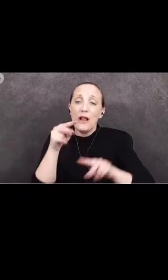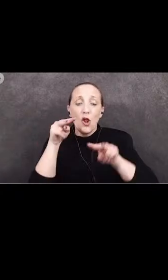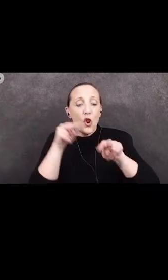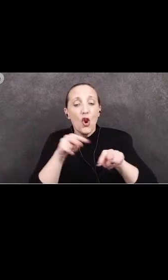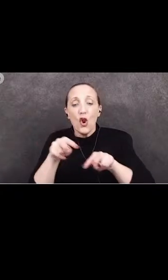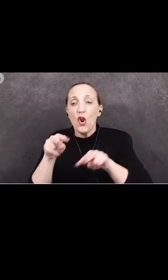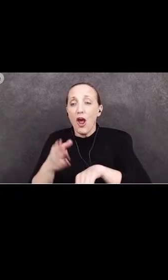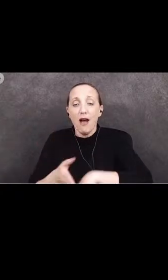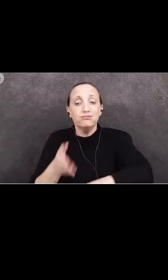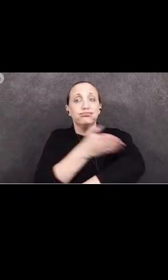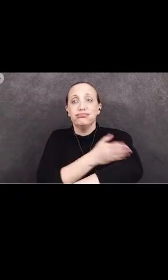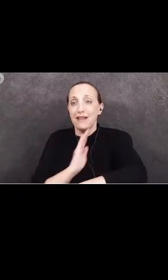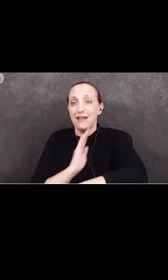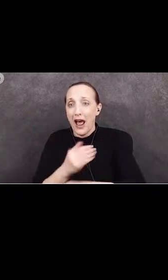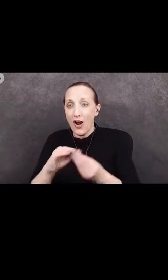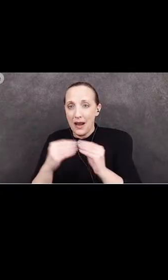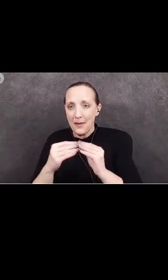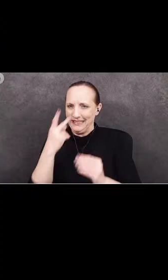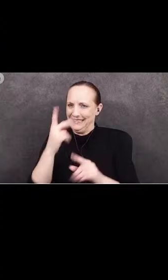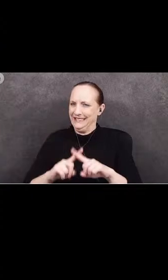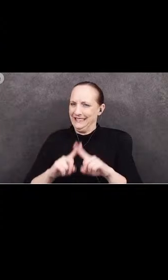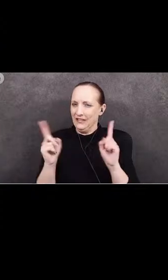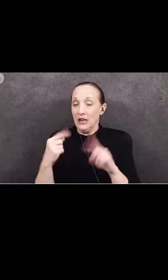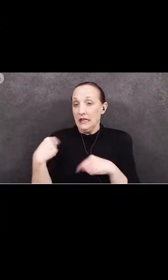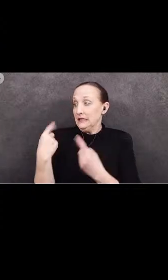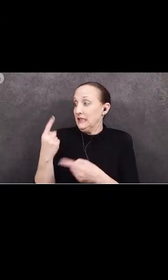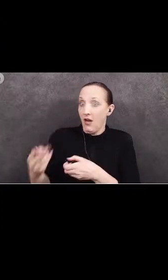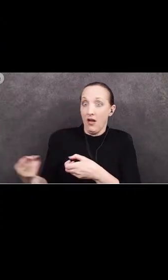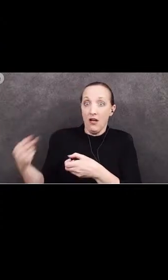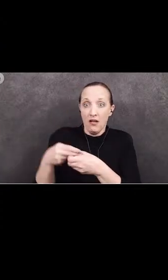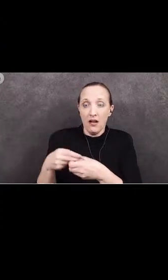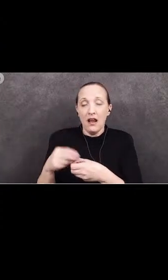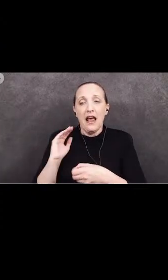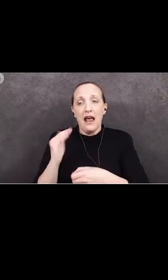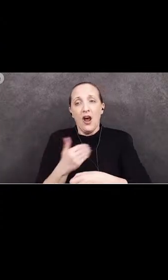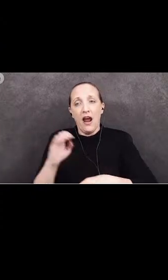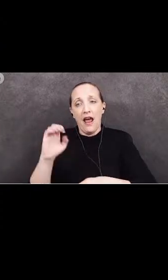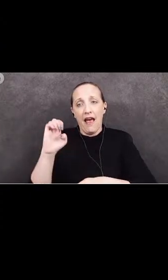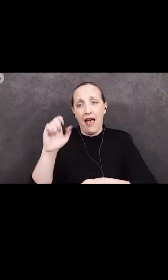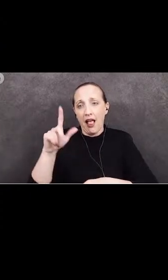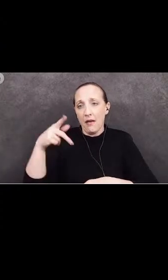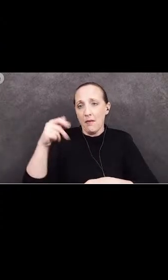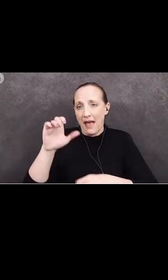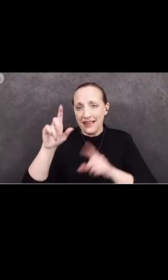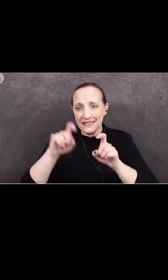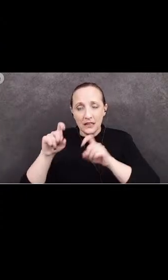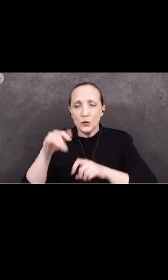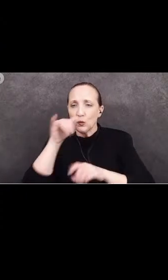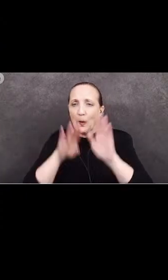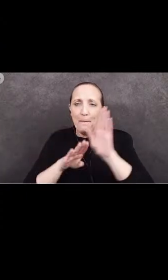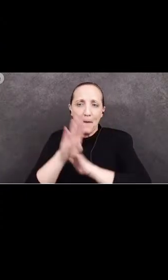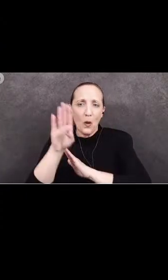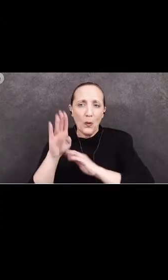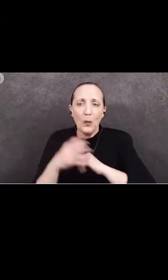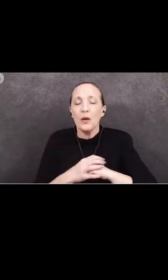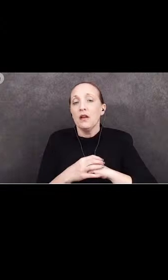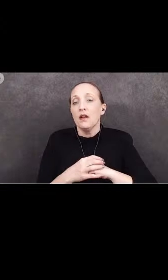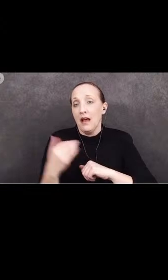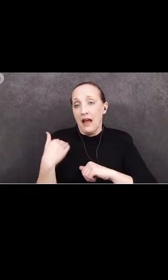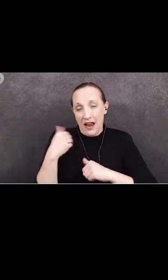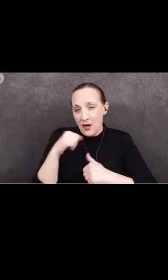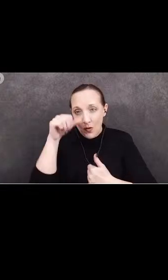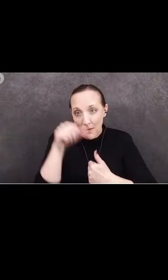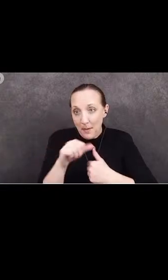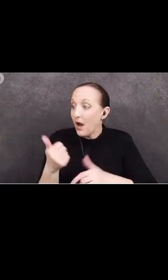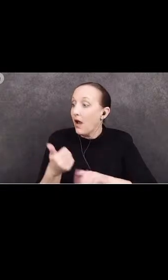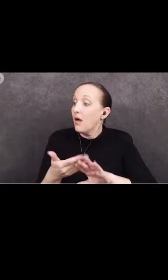our numbers to see the difference. From her employment last year, our pass rate for our ALPACS test has truly taken off. I do not know of a year where we had